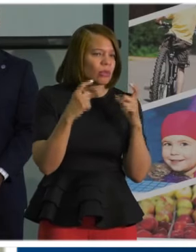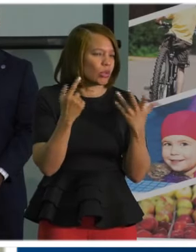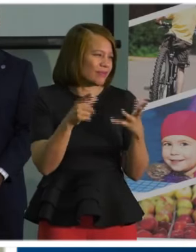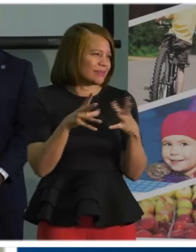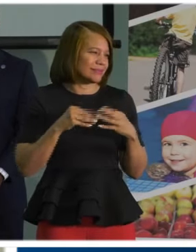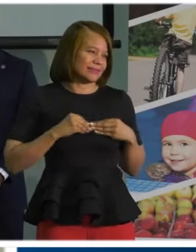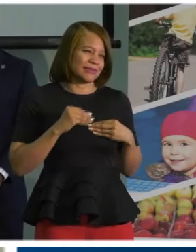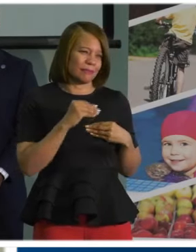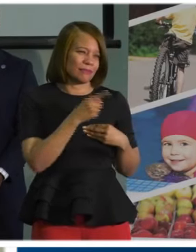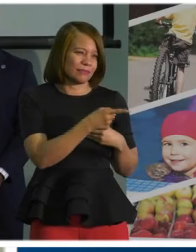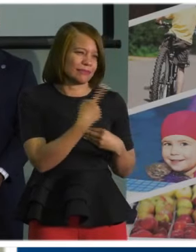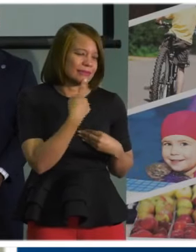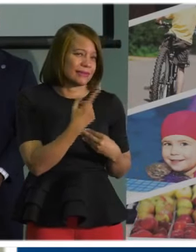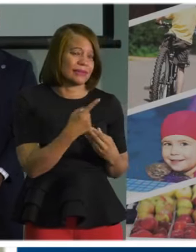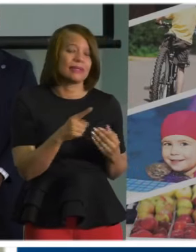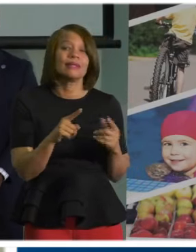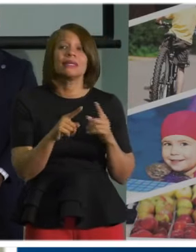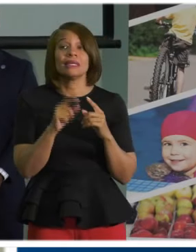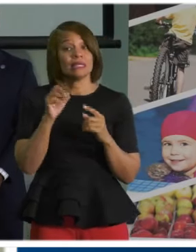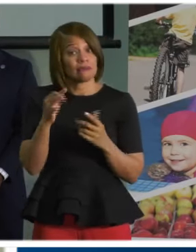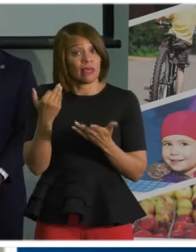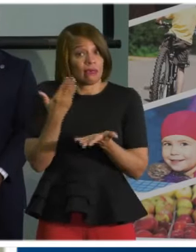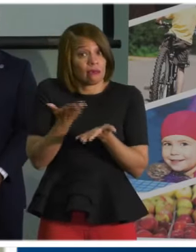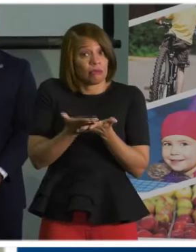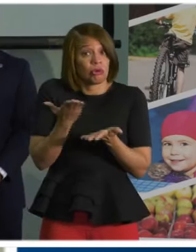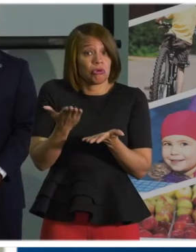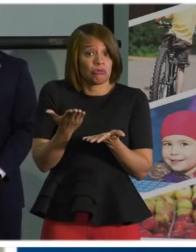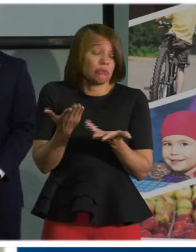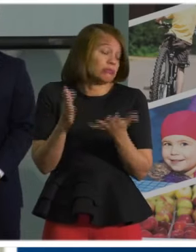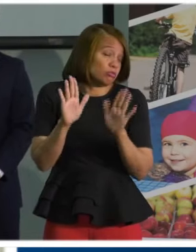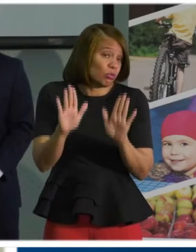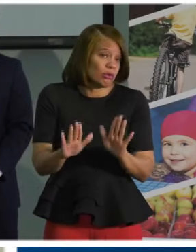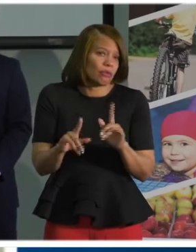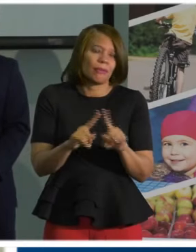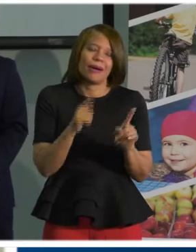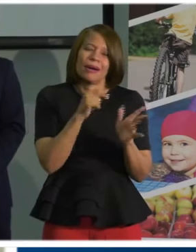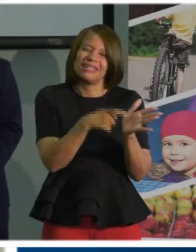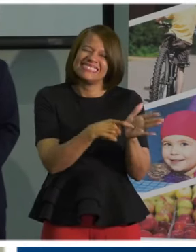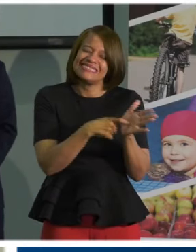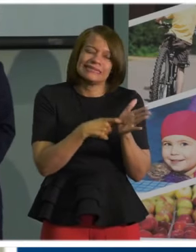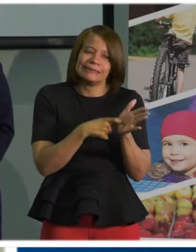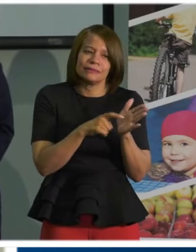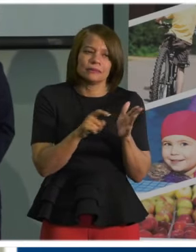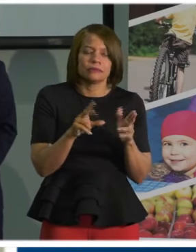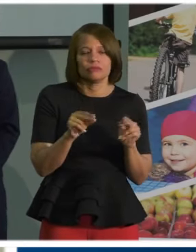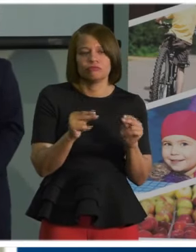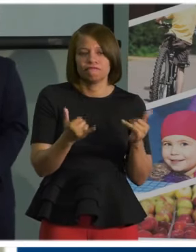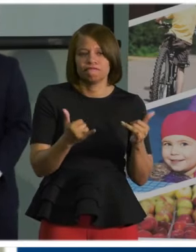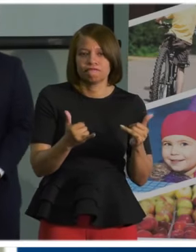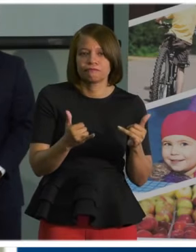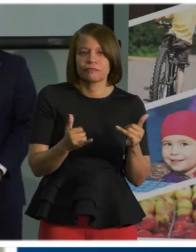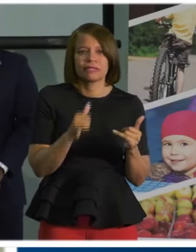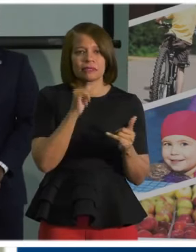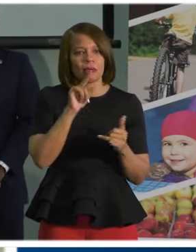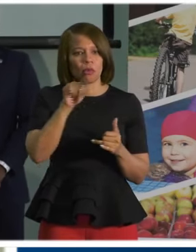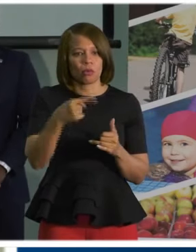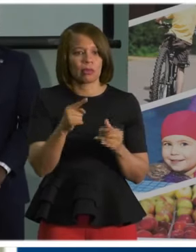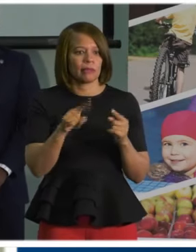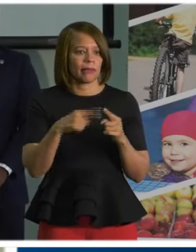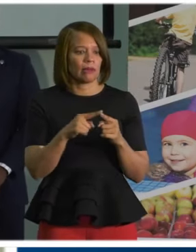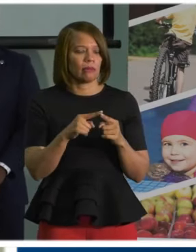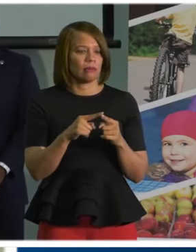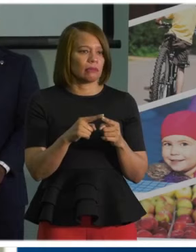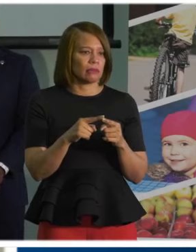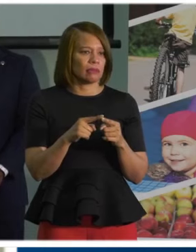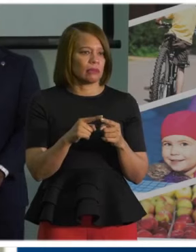that and, and, and have that available, wonderful. Uh, this is really about, uh, it isn't just about the executive order and the power of the mayor,